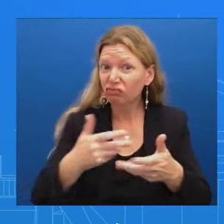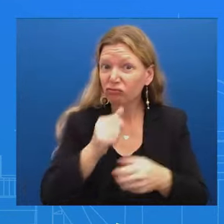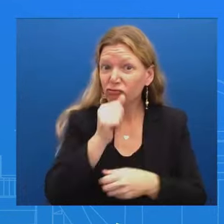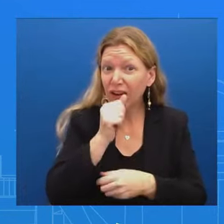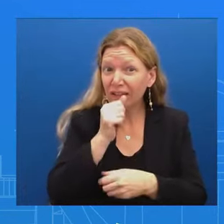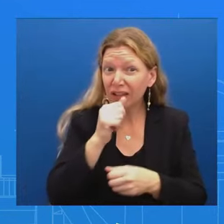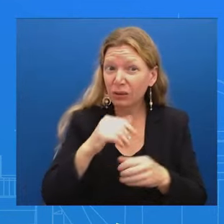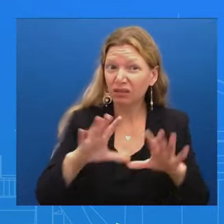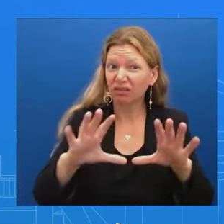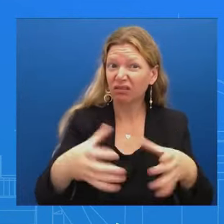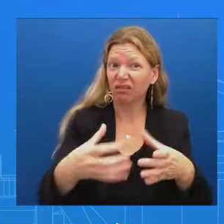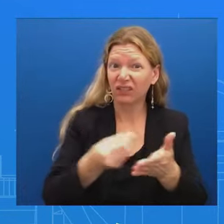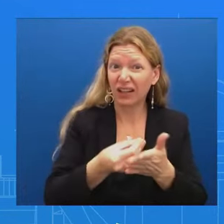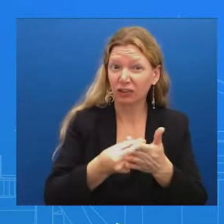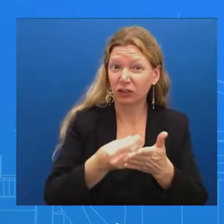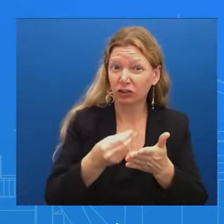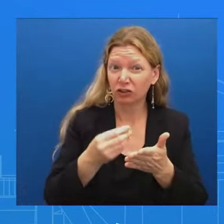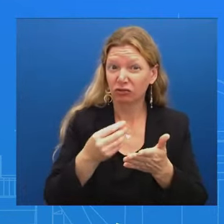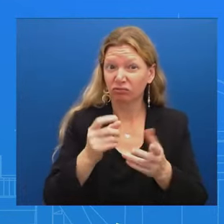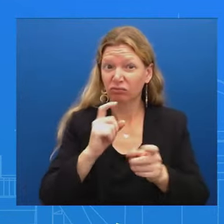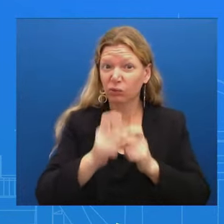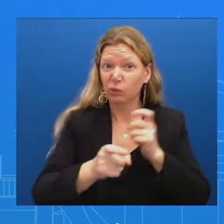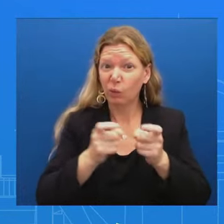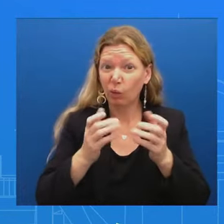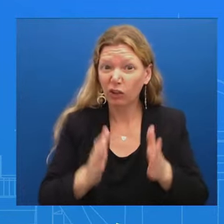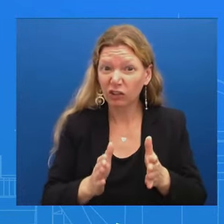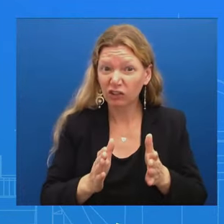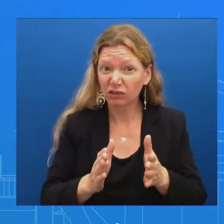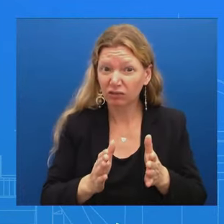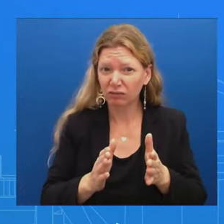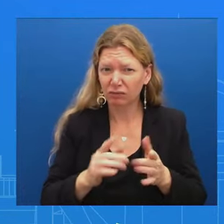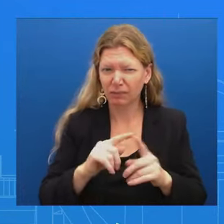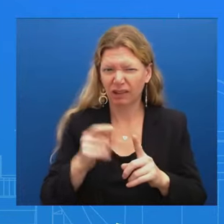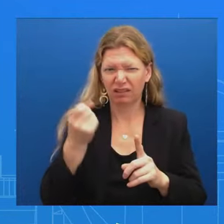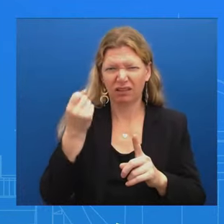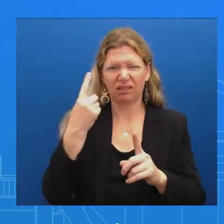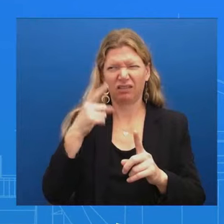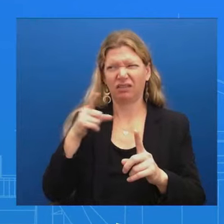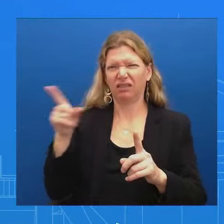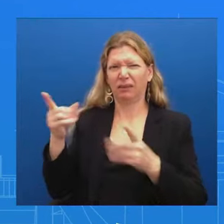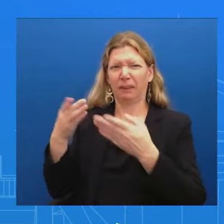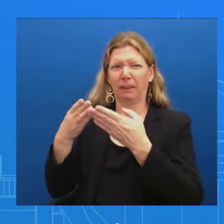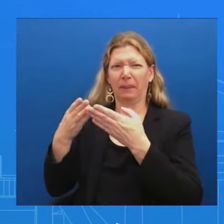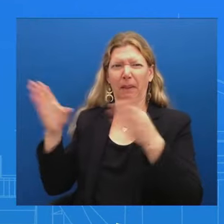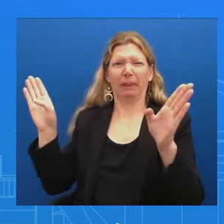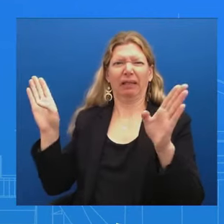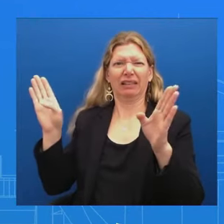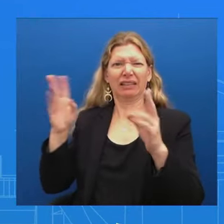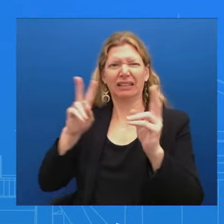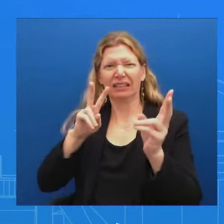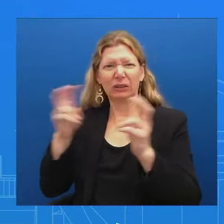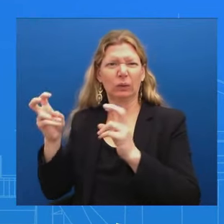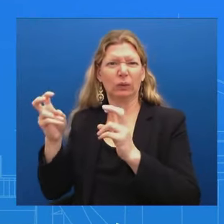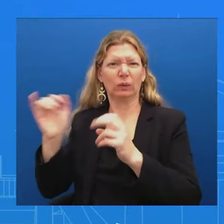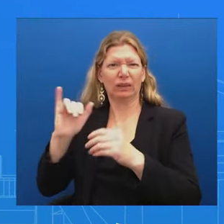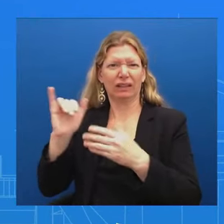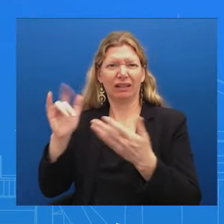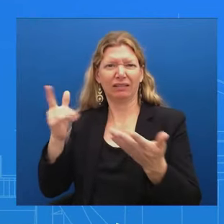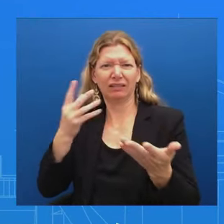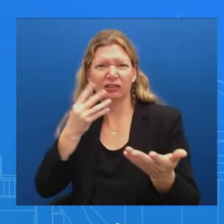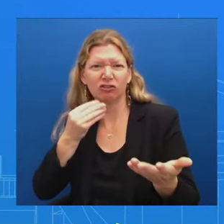import Like his opinion of the Israeli partners No, hear your question But the President has private meetings all the time He does He has private meetings all the time